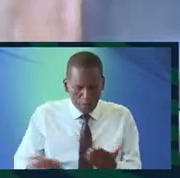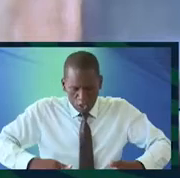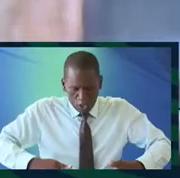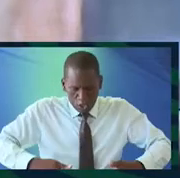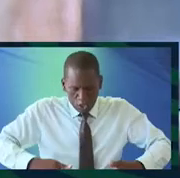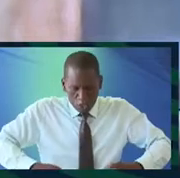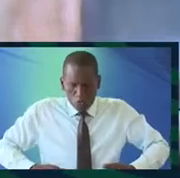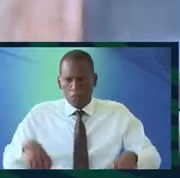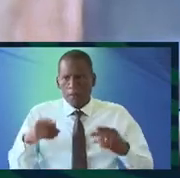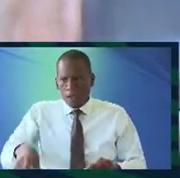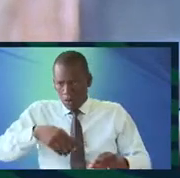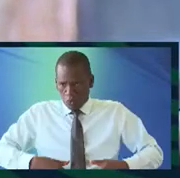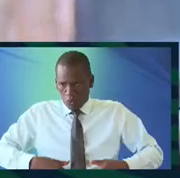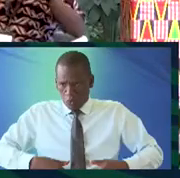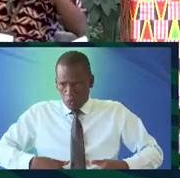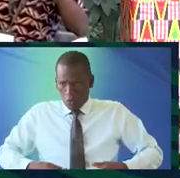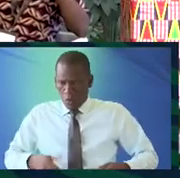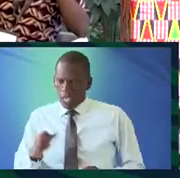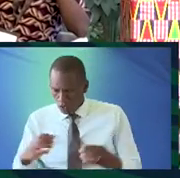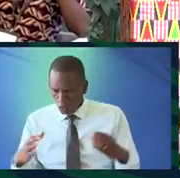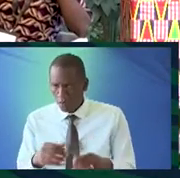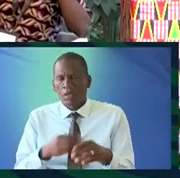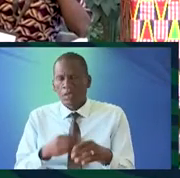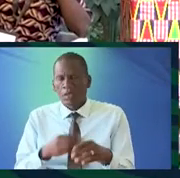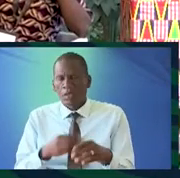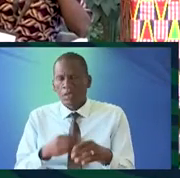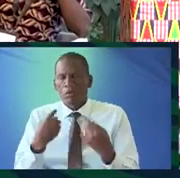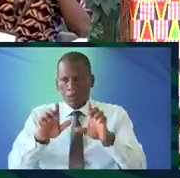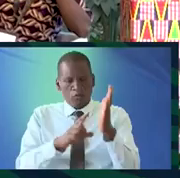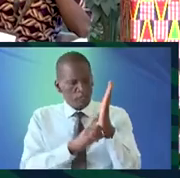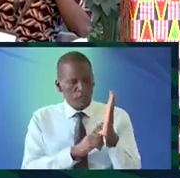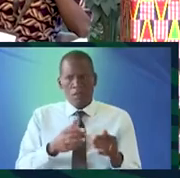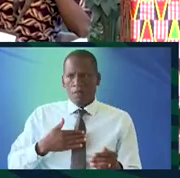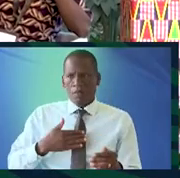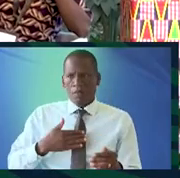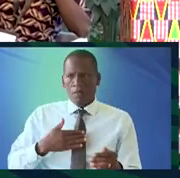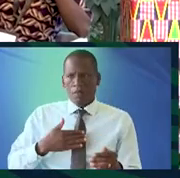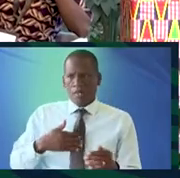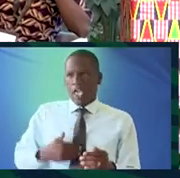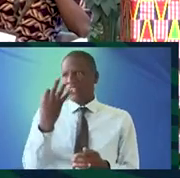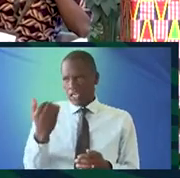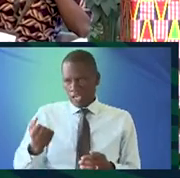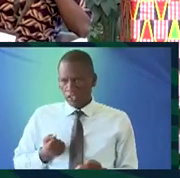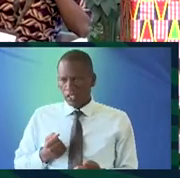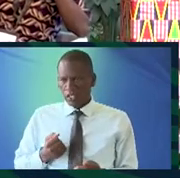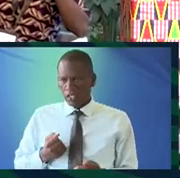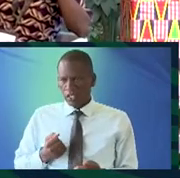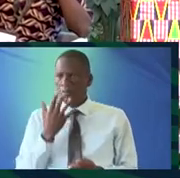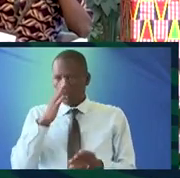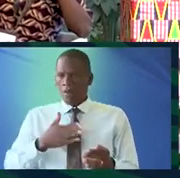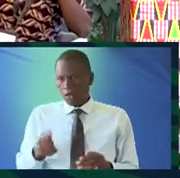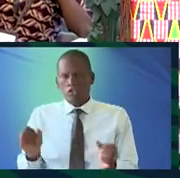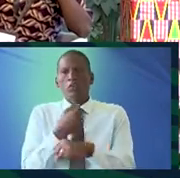in the younger generation our generation my generation when it comes to language for example I'm a mother of three girls it's a shame